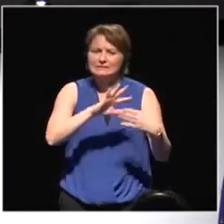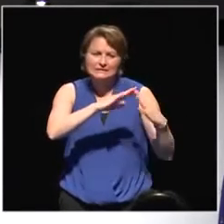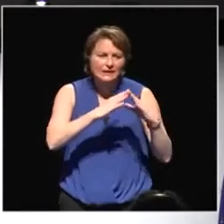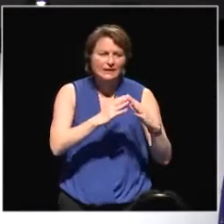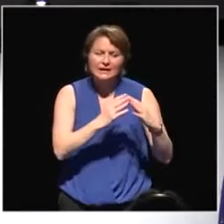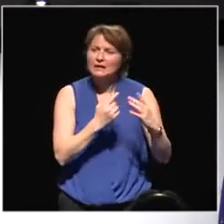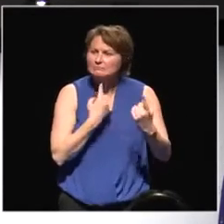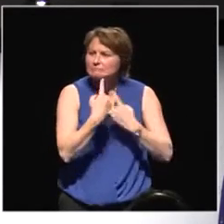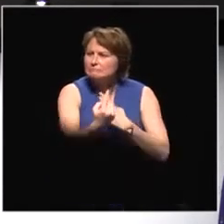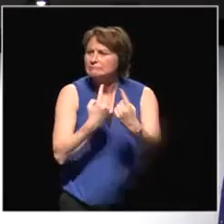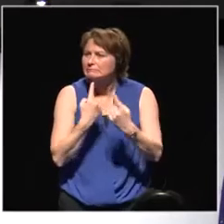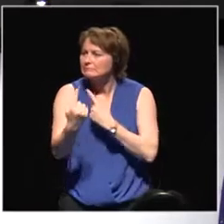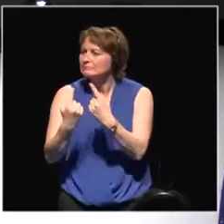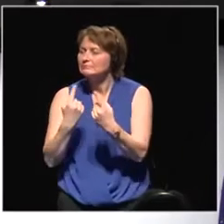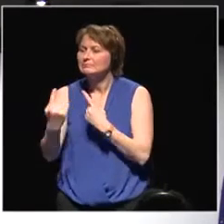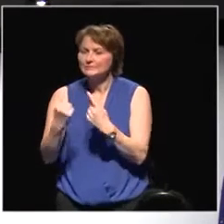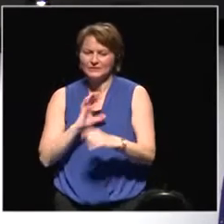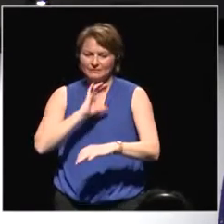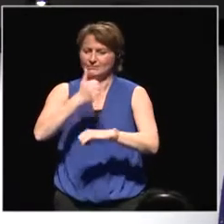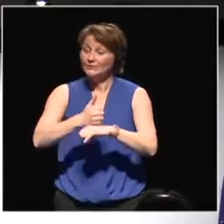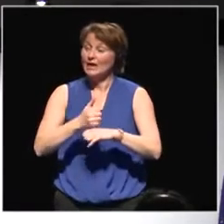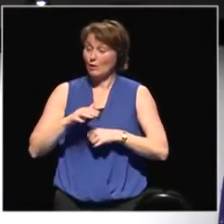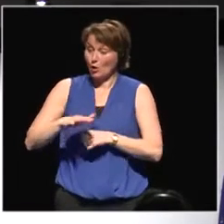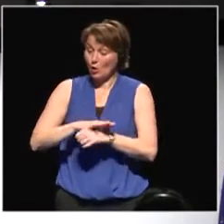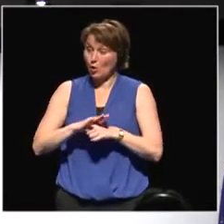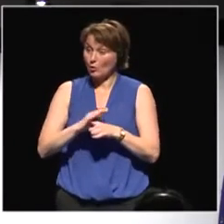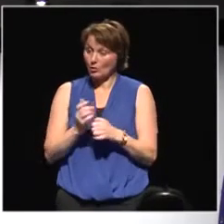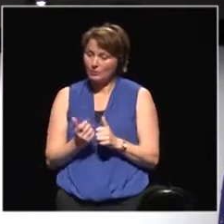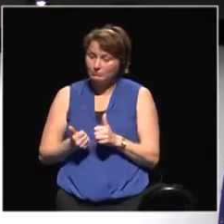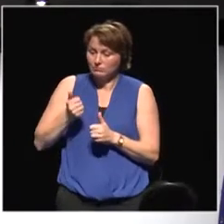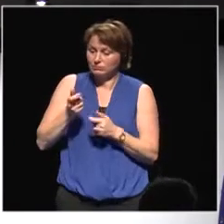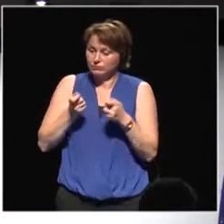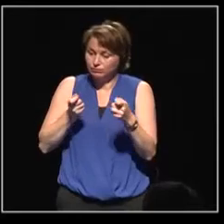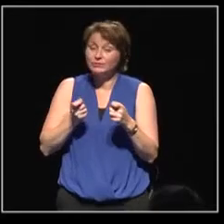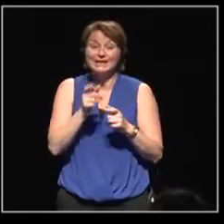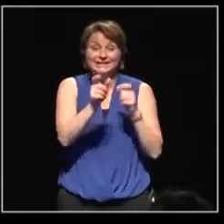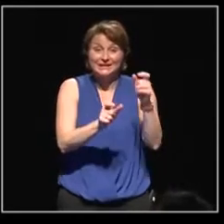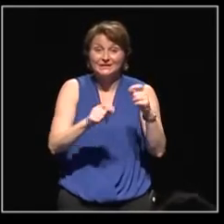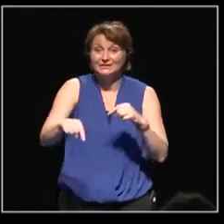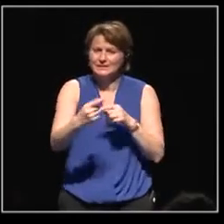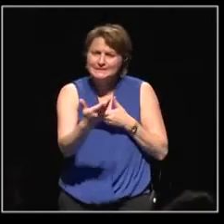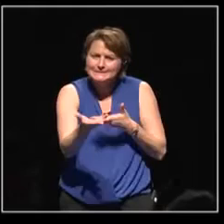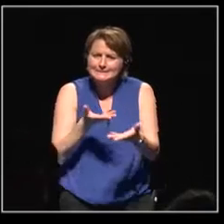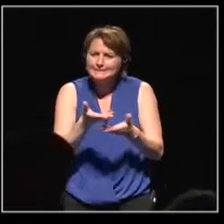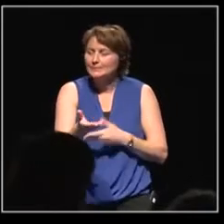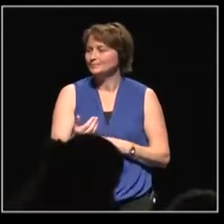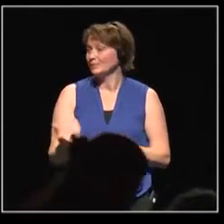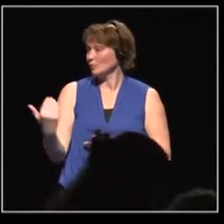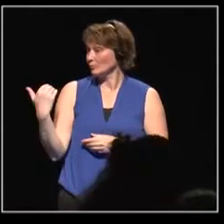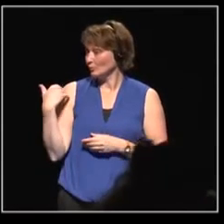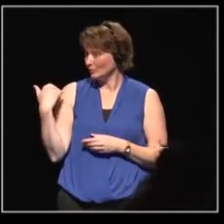that has been created between the local authority in Strasbourg and the citizens. Very recently,